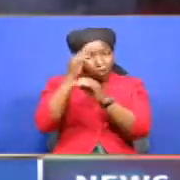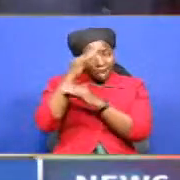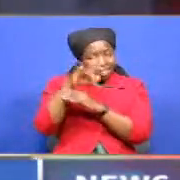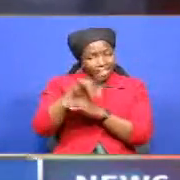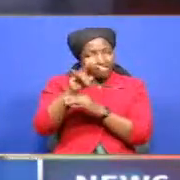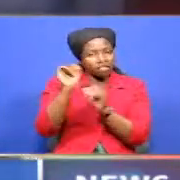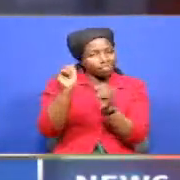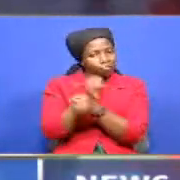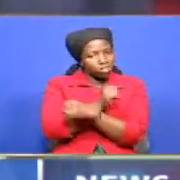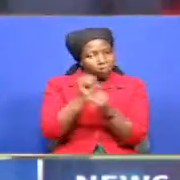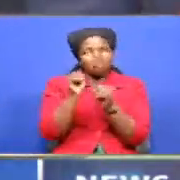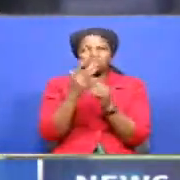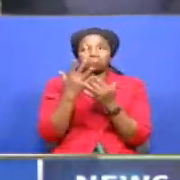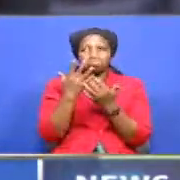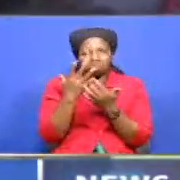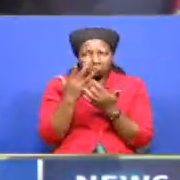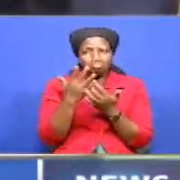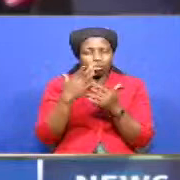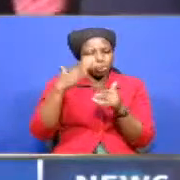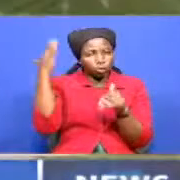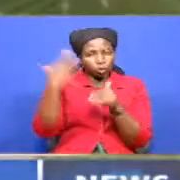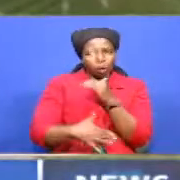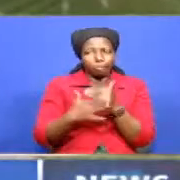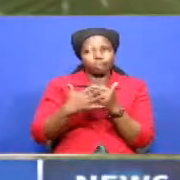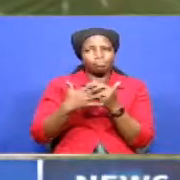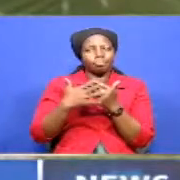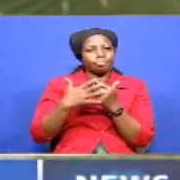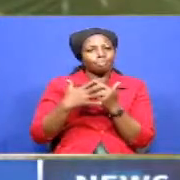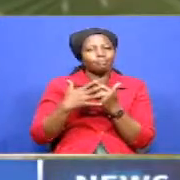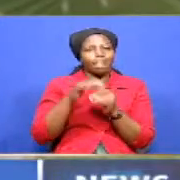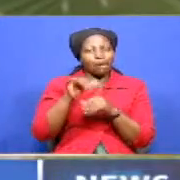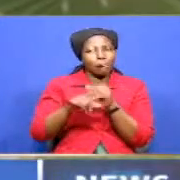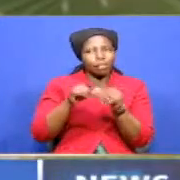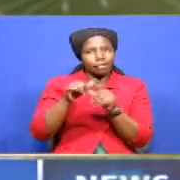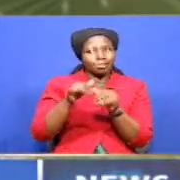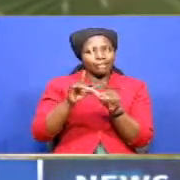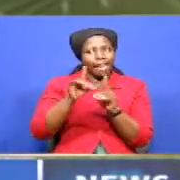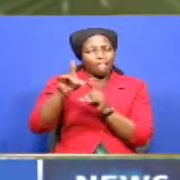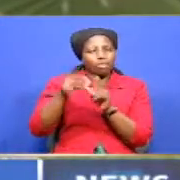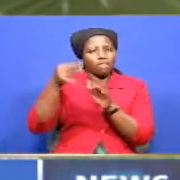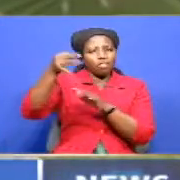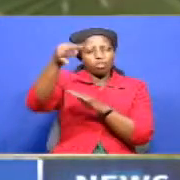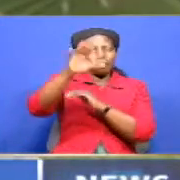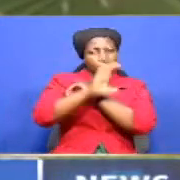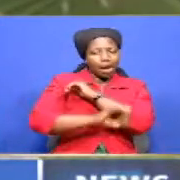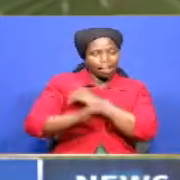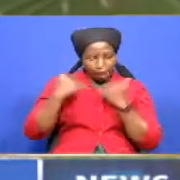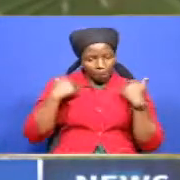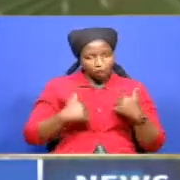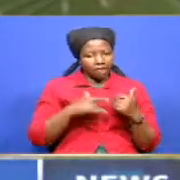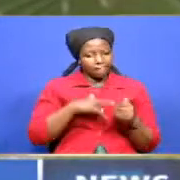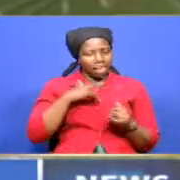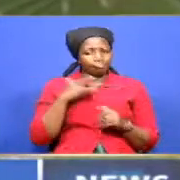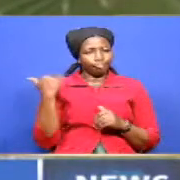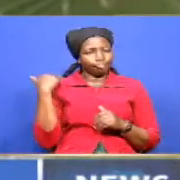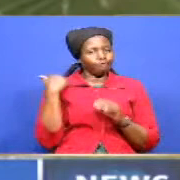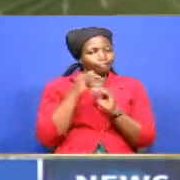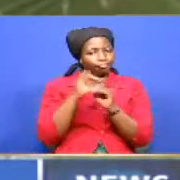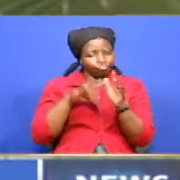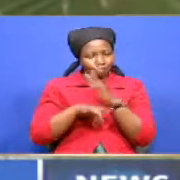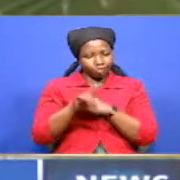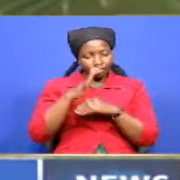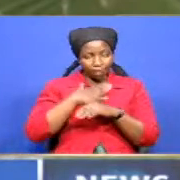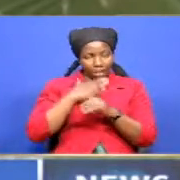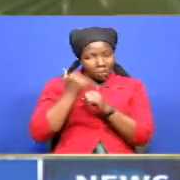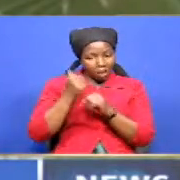their resolve on the future of the country. I am not distracted from my work. I will continue to work both as Chairman of the